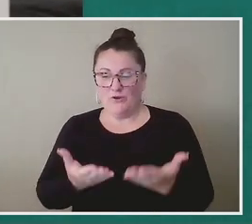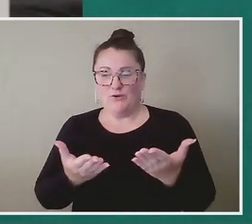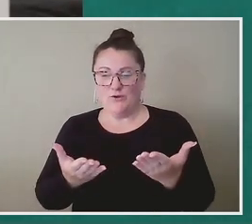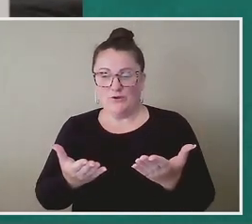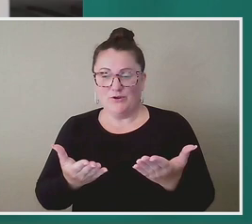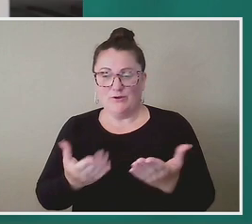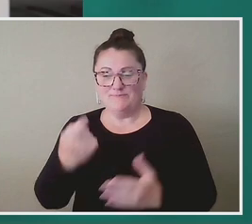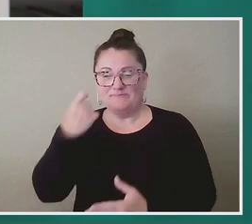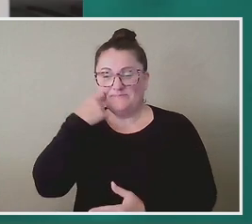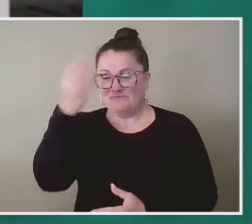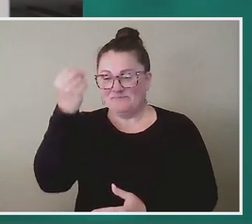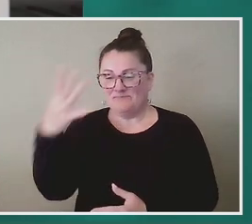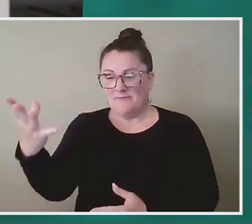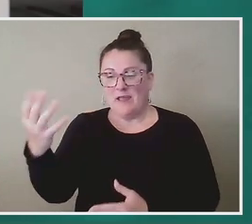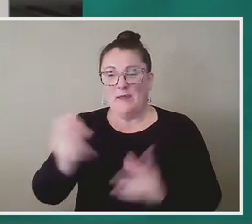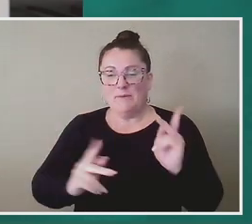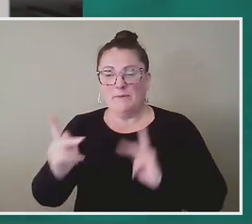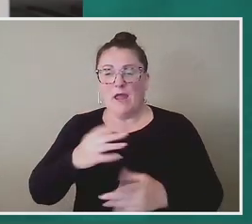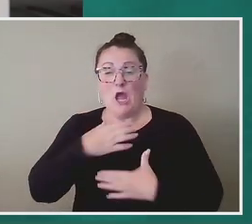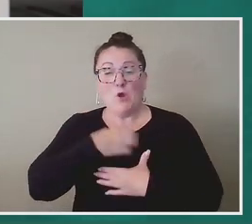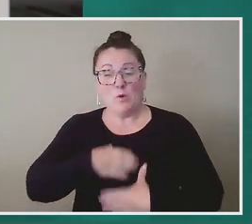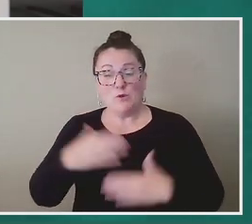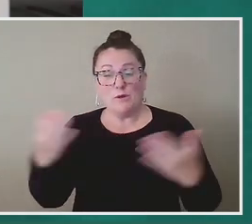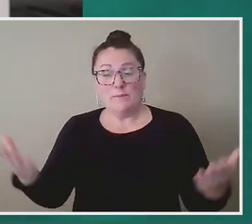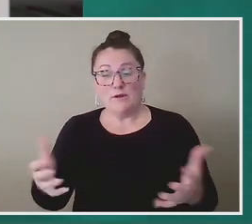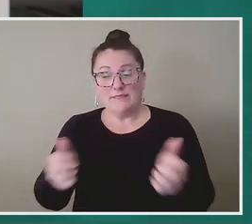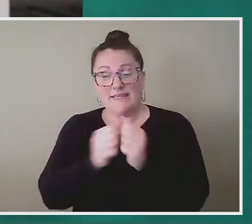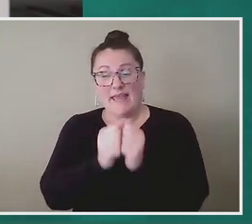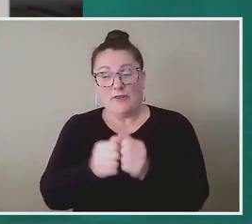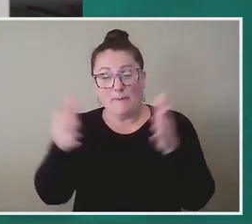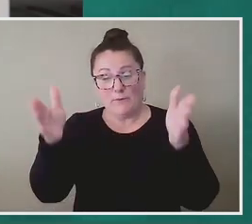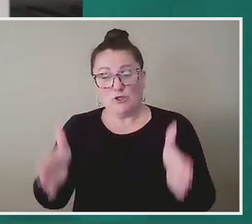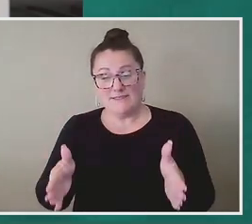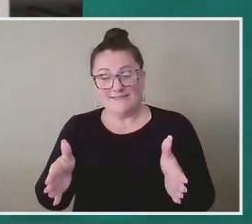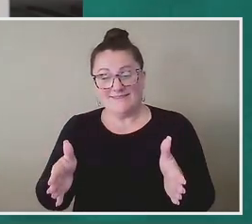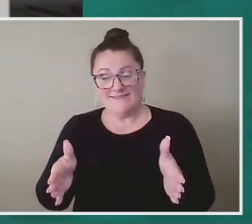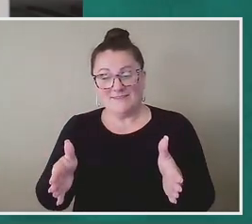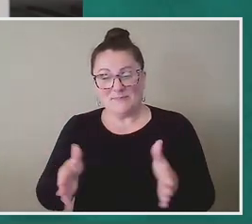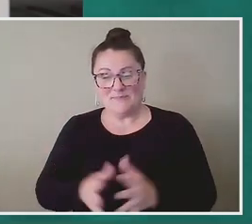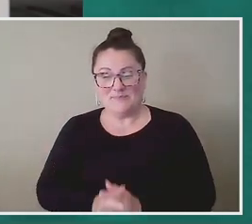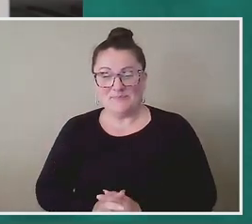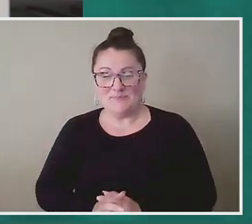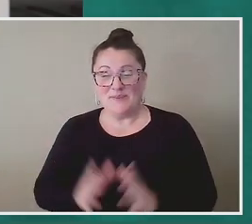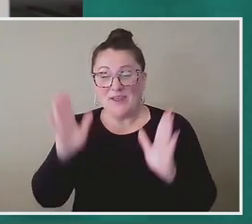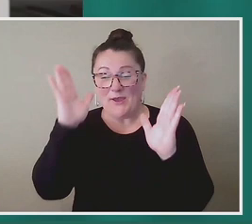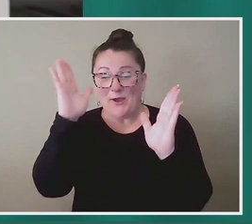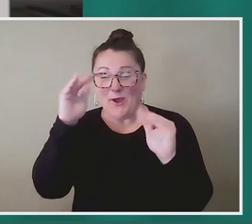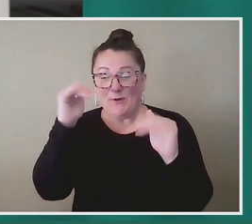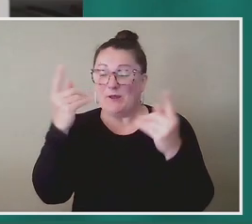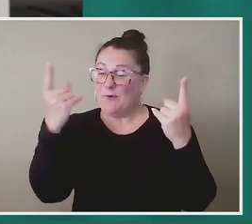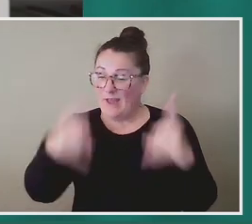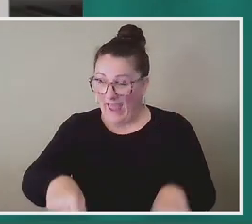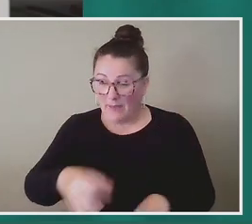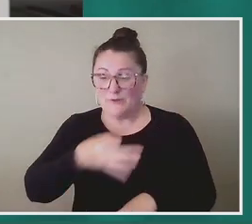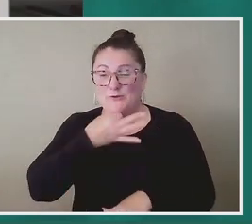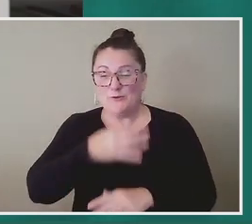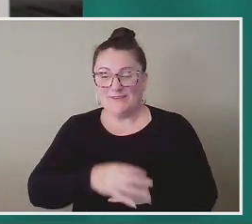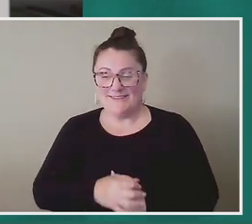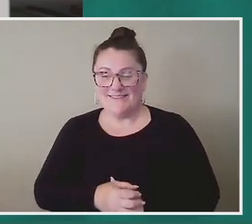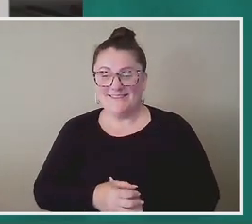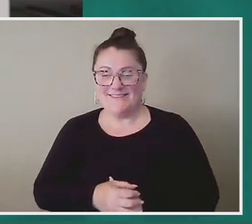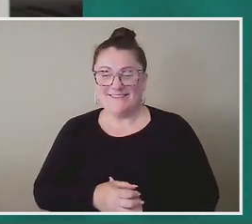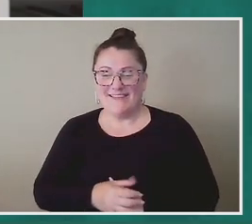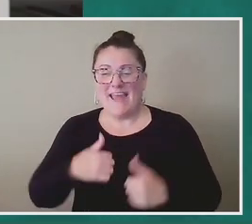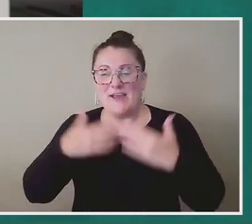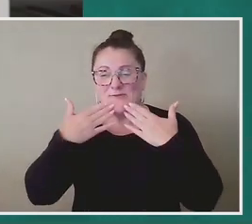telling folks before, I only wish we could be here together in person. But hopefully that is coming soon. But I am grateful